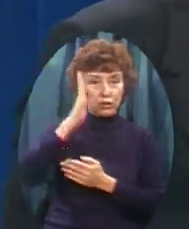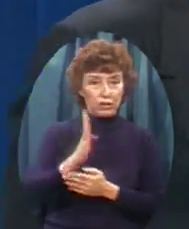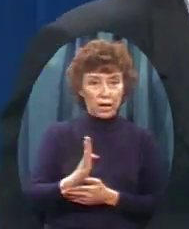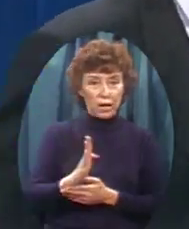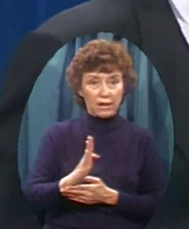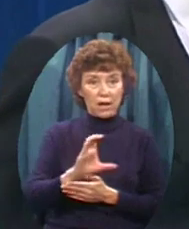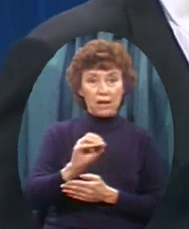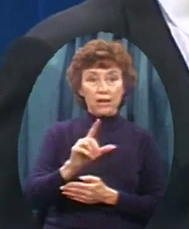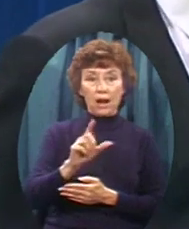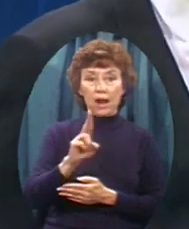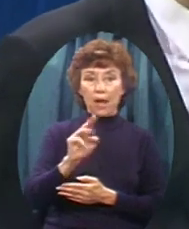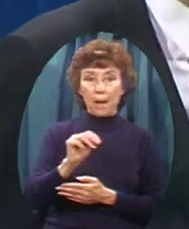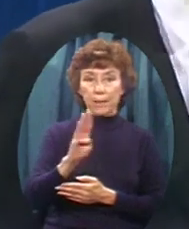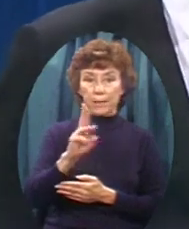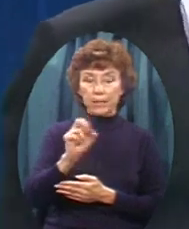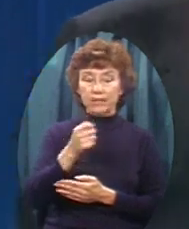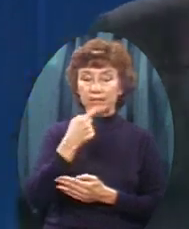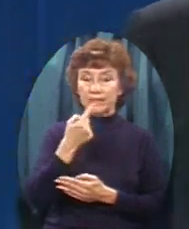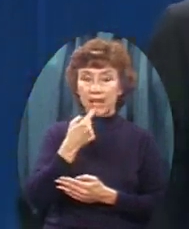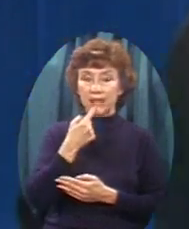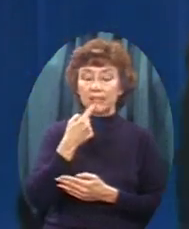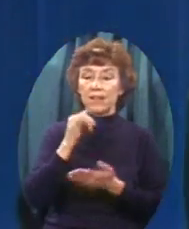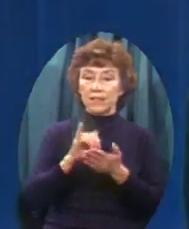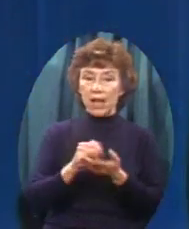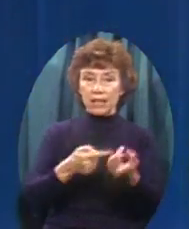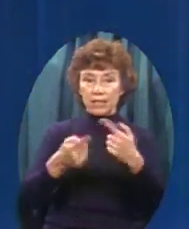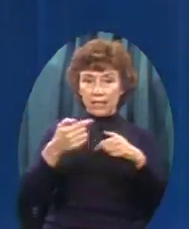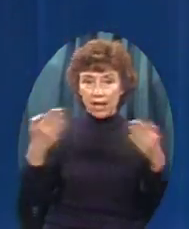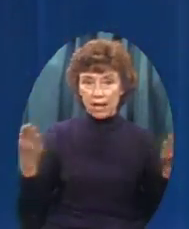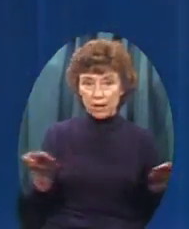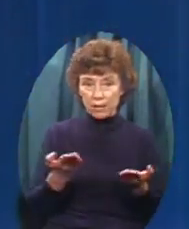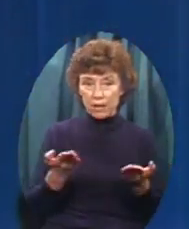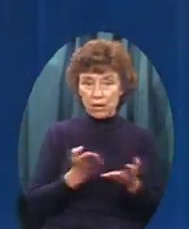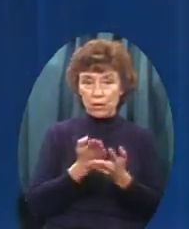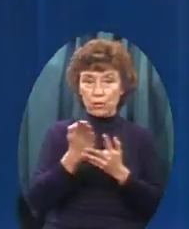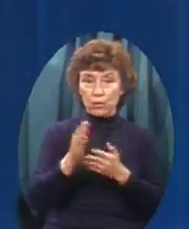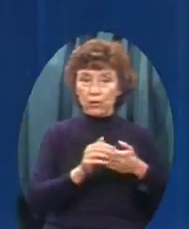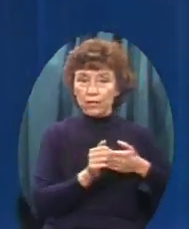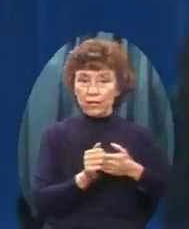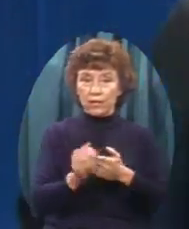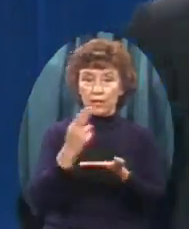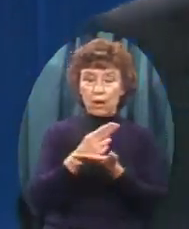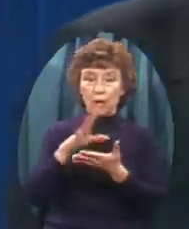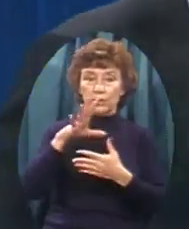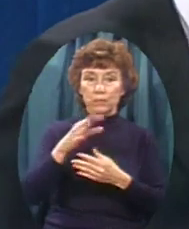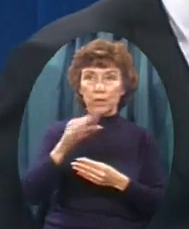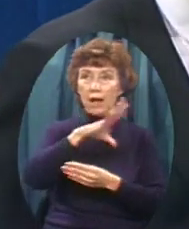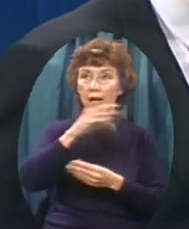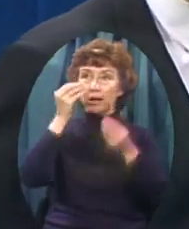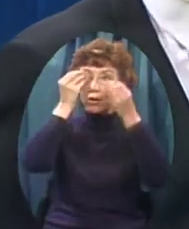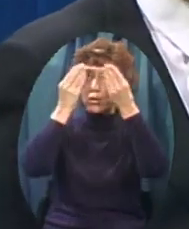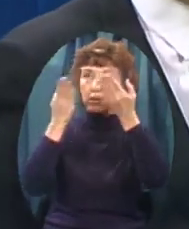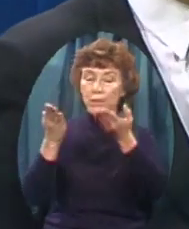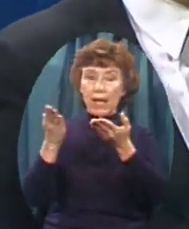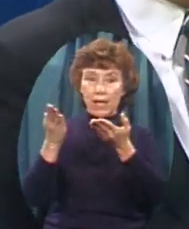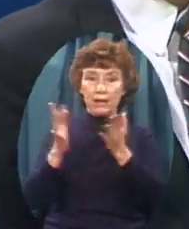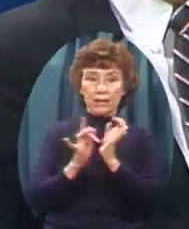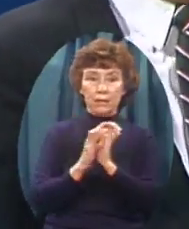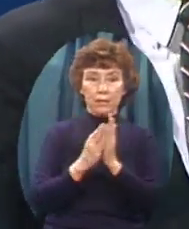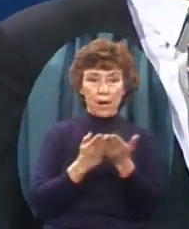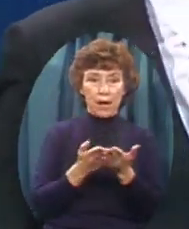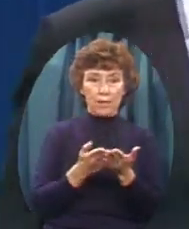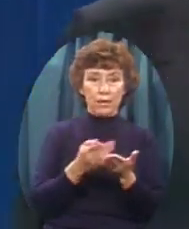here Under the inspiration Of the Holy Spirit And in obedience To scripture Saying that Nearly 500 years ago